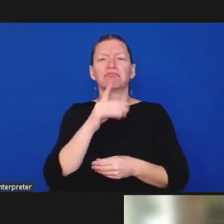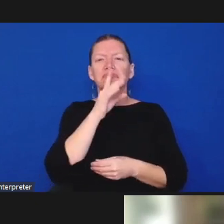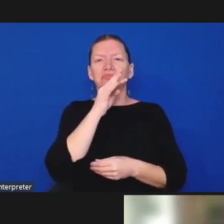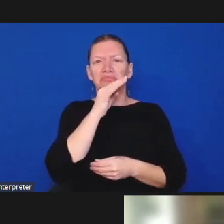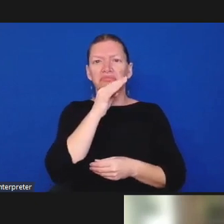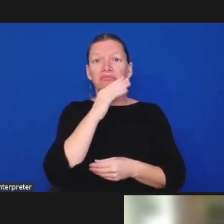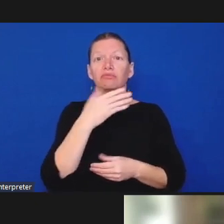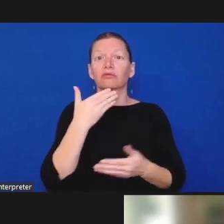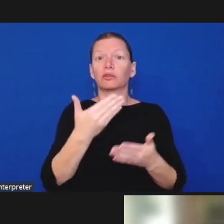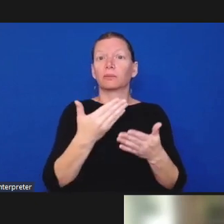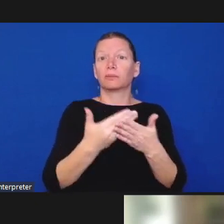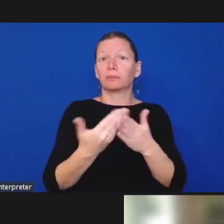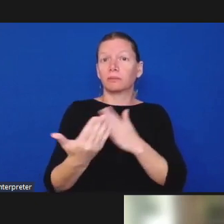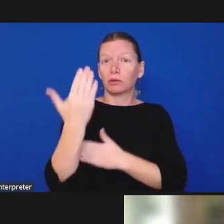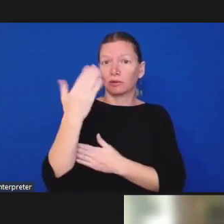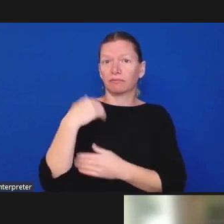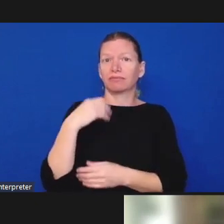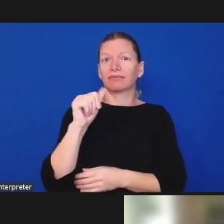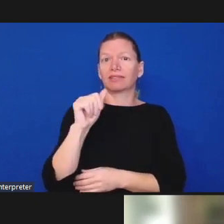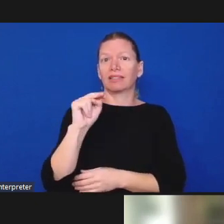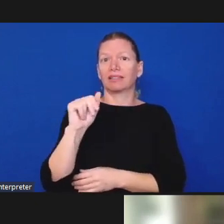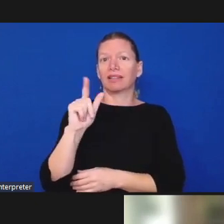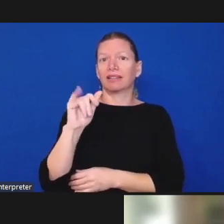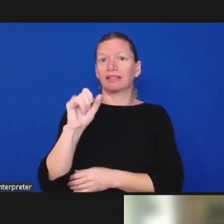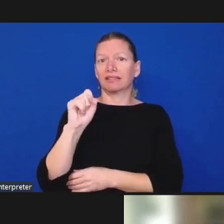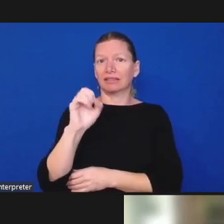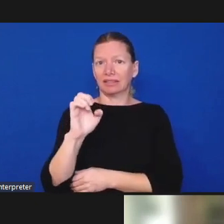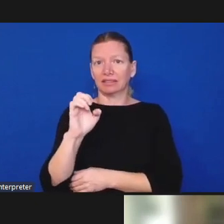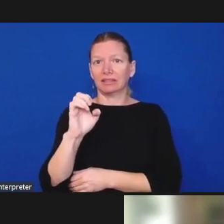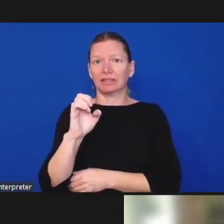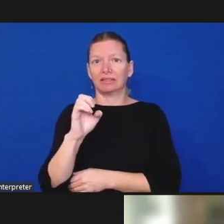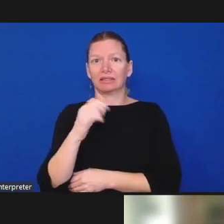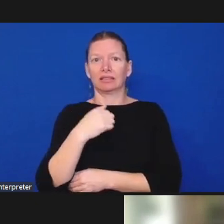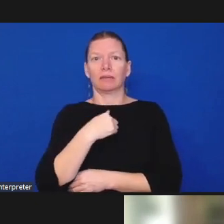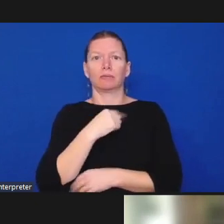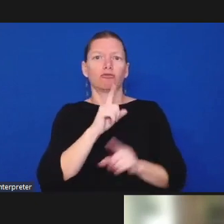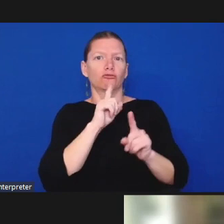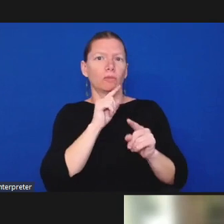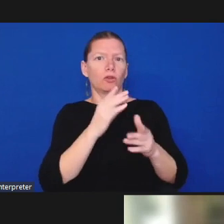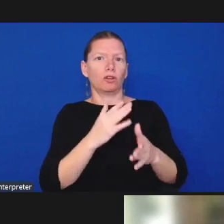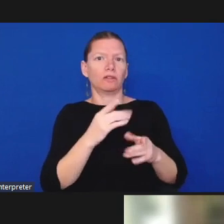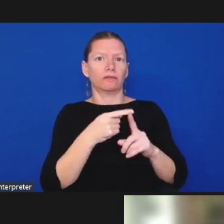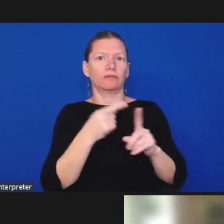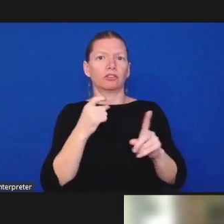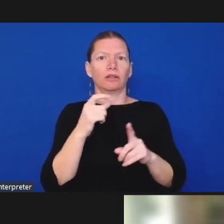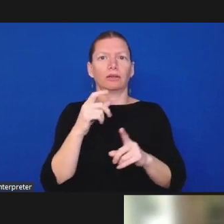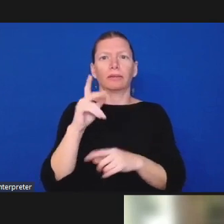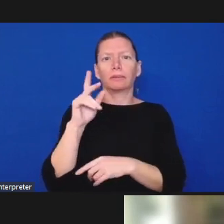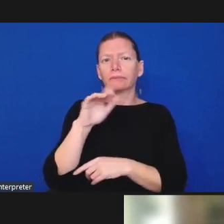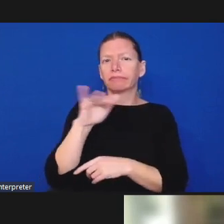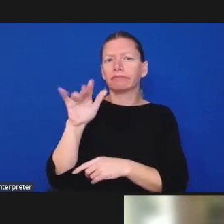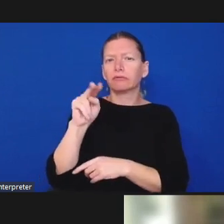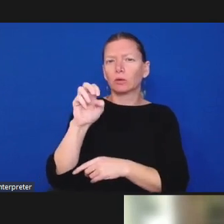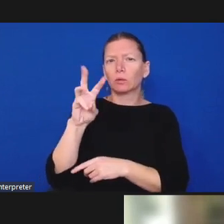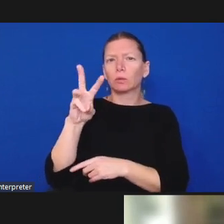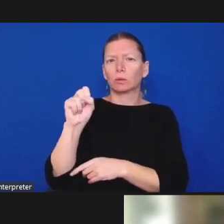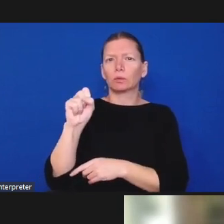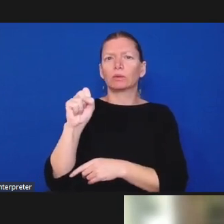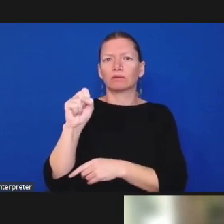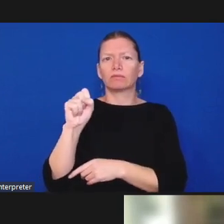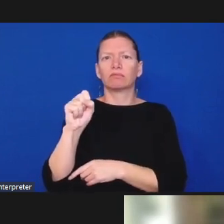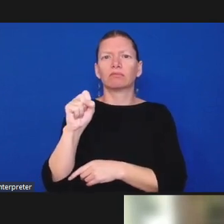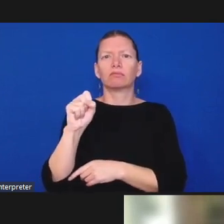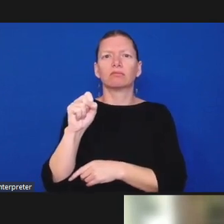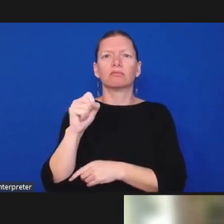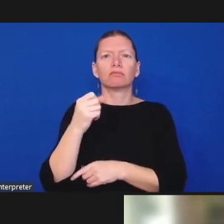i'm a reporter from kqed news i'm here today to learn a little bit about what marin county is doing to develop civilian oversight and also to hear from